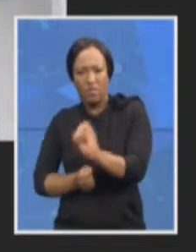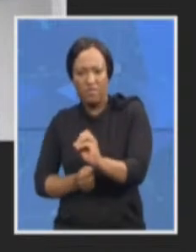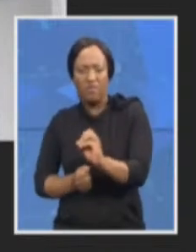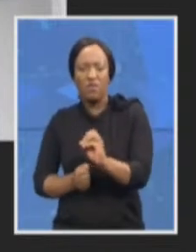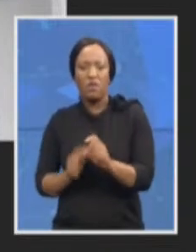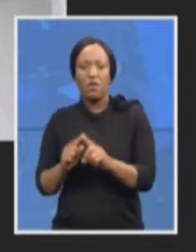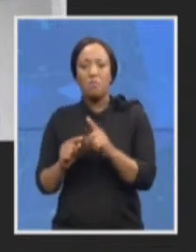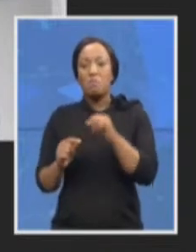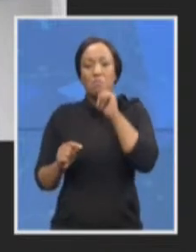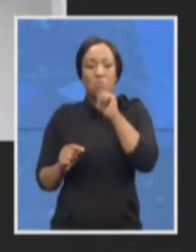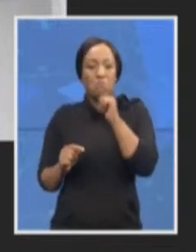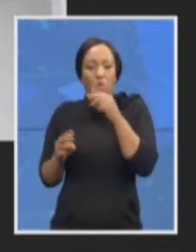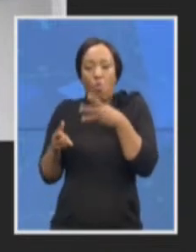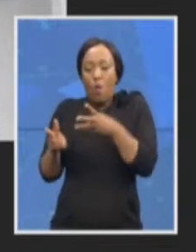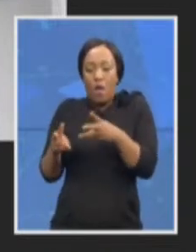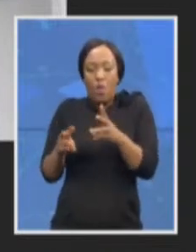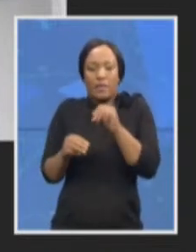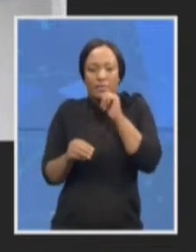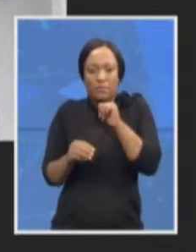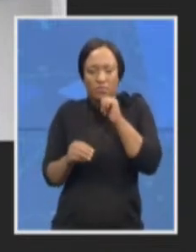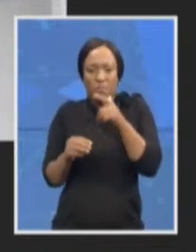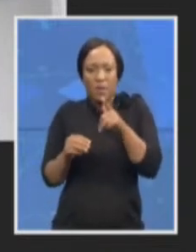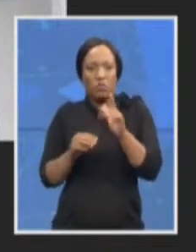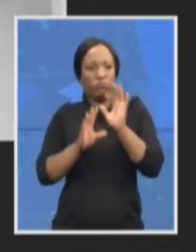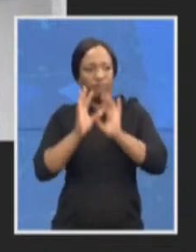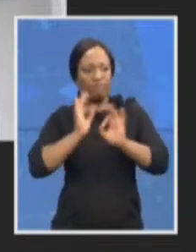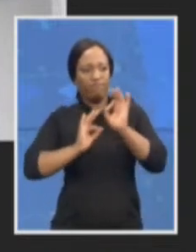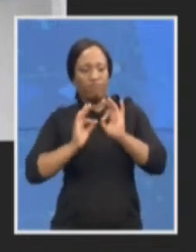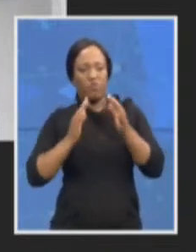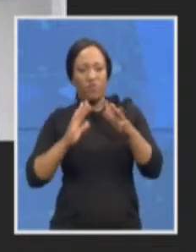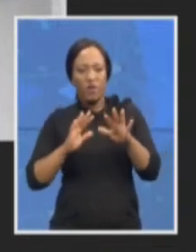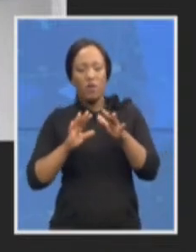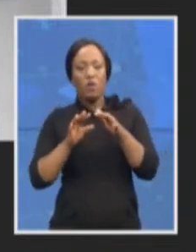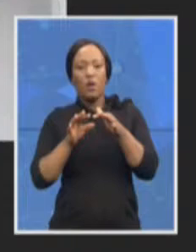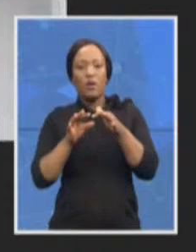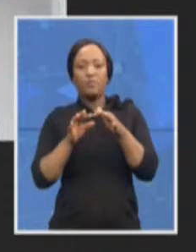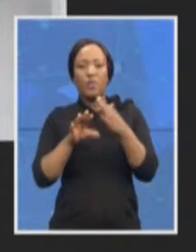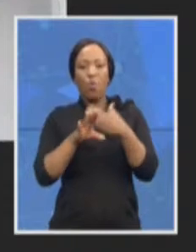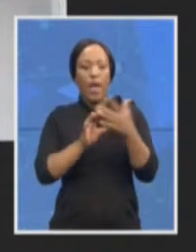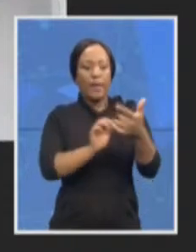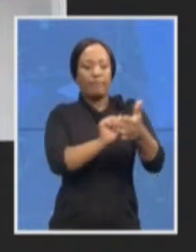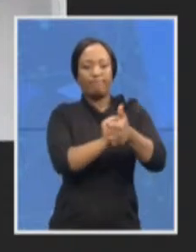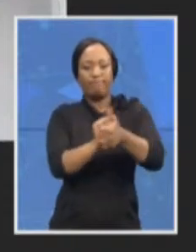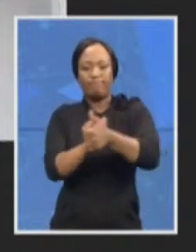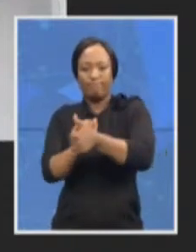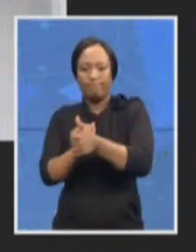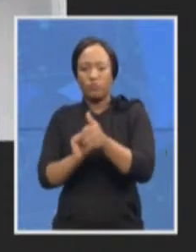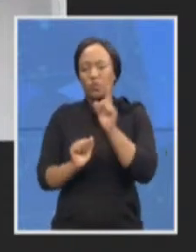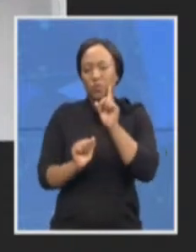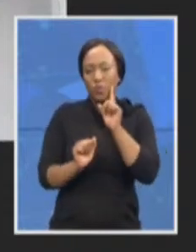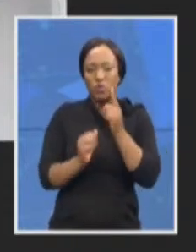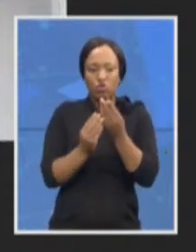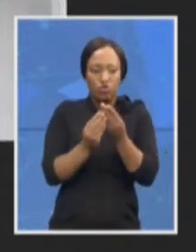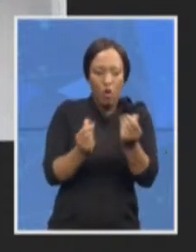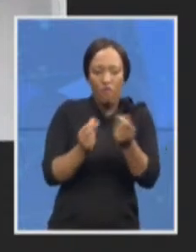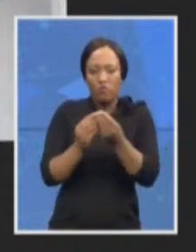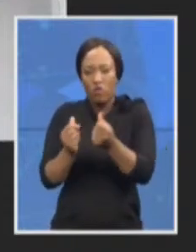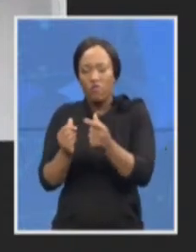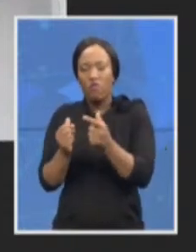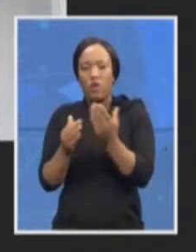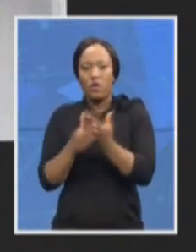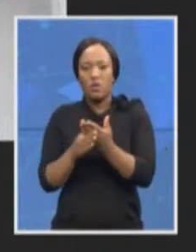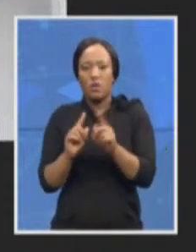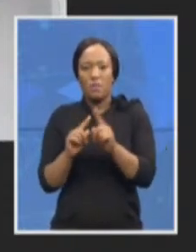you've spoken so much about collaboration finding different solutions to prosecutions is that not an option that you should be looking at